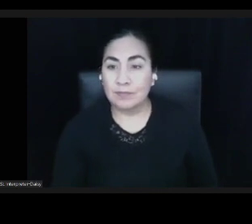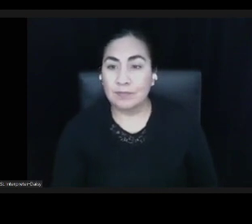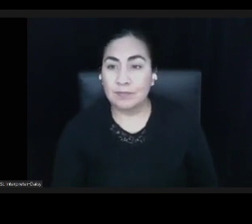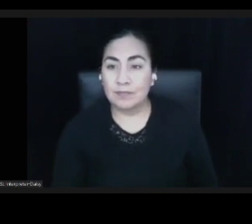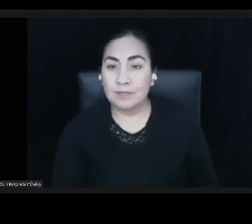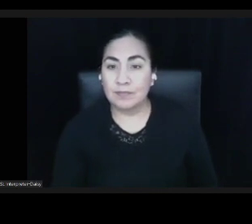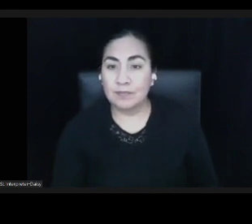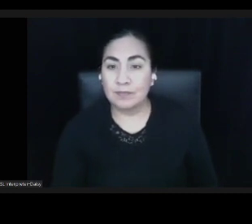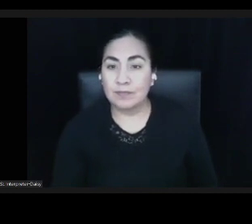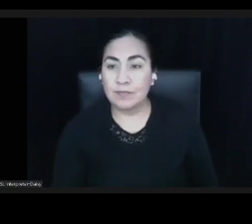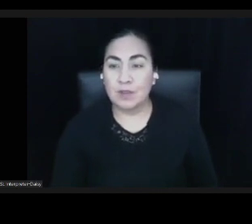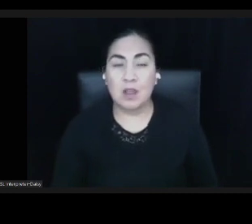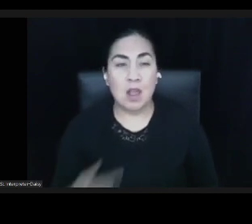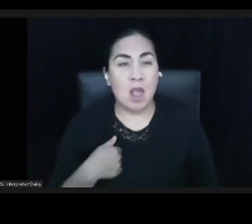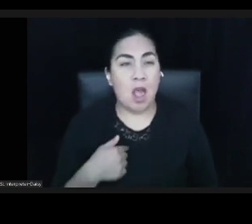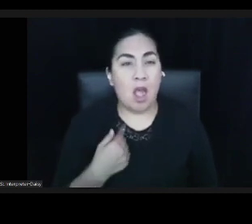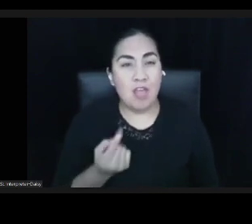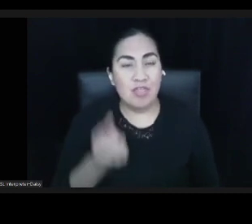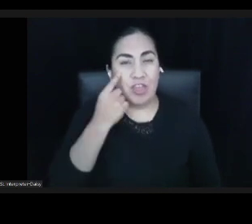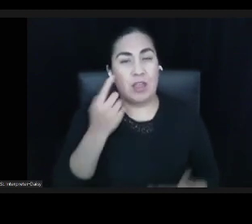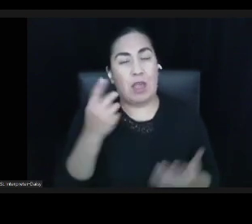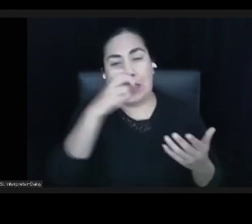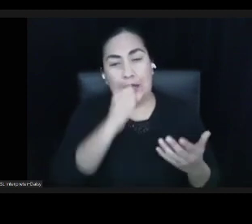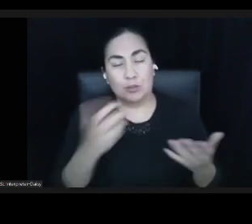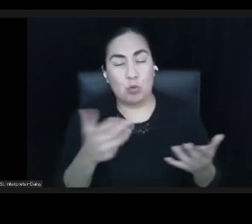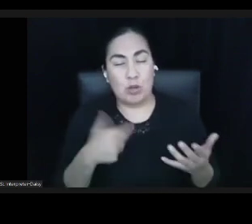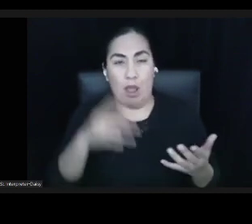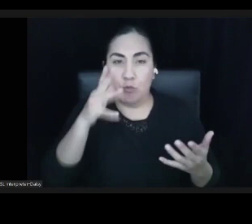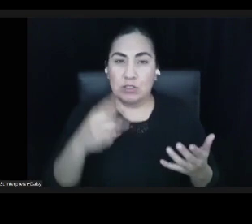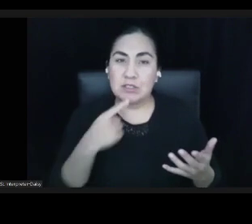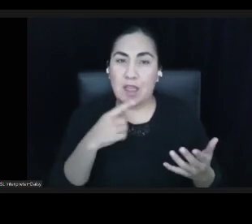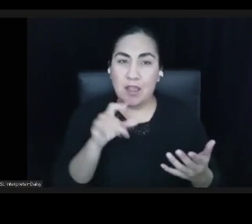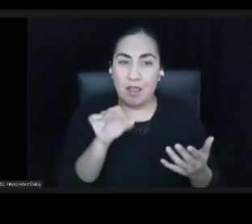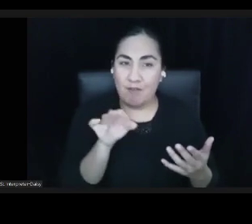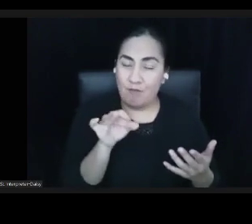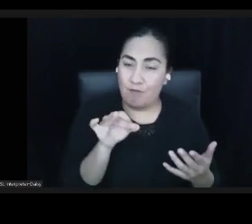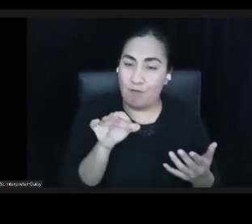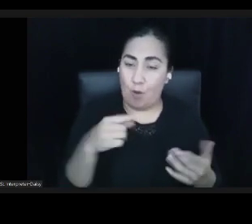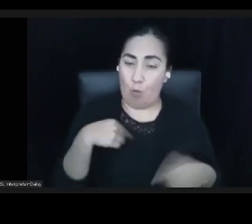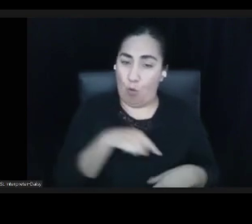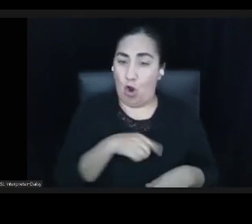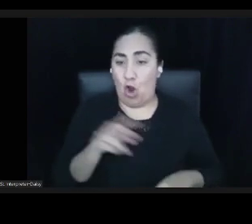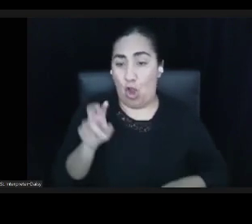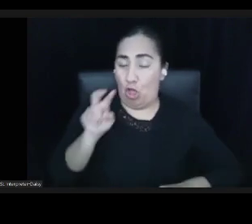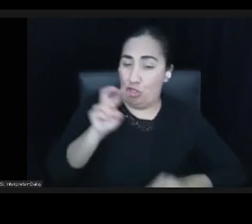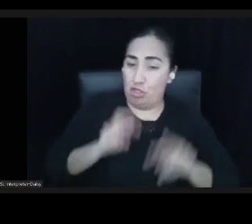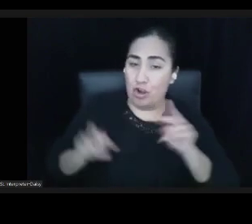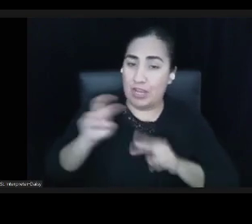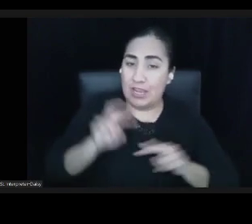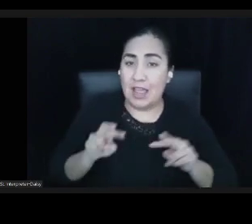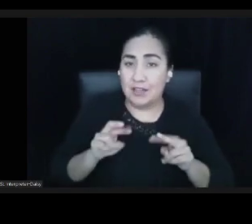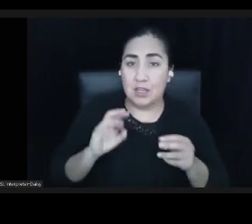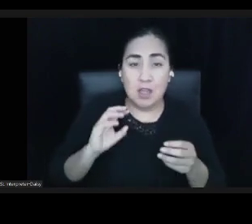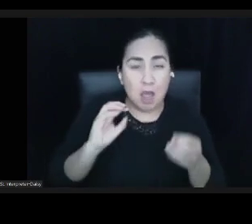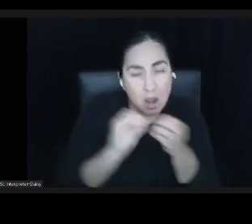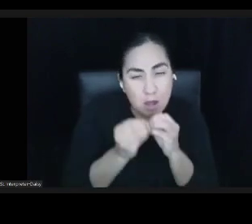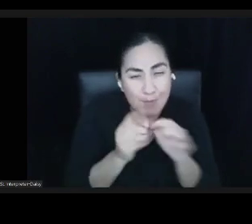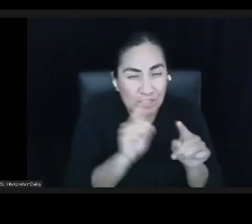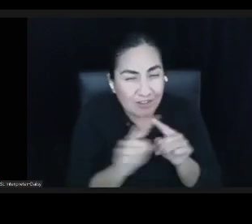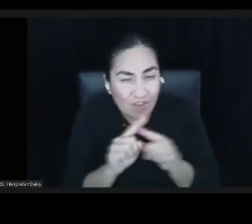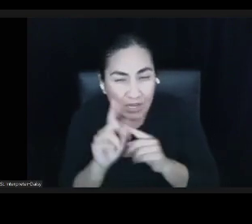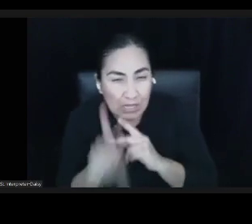And I think what I would say, I guess, is that, you know, if you're, if we're looking at a number of strategies, whether